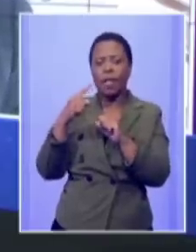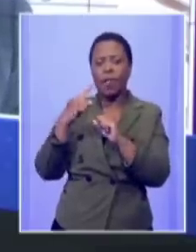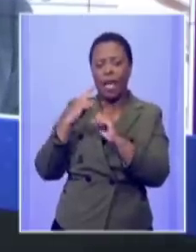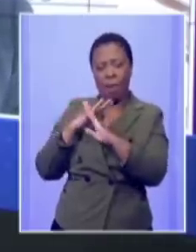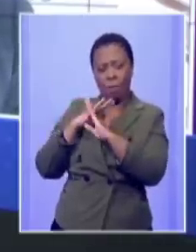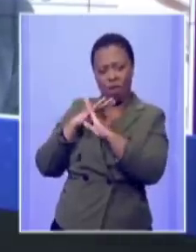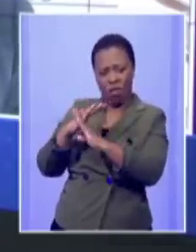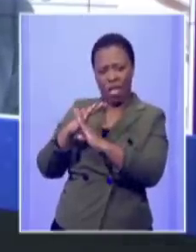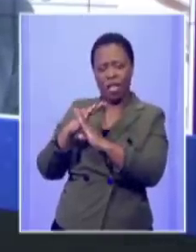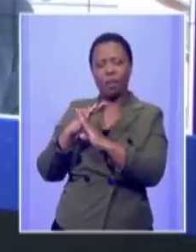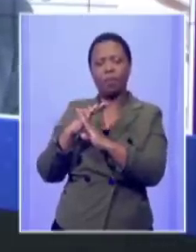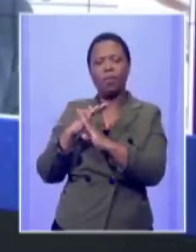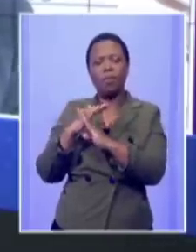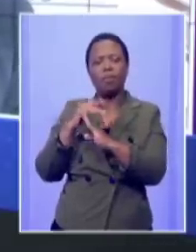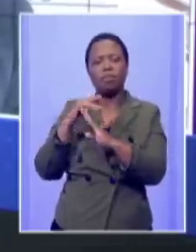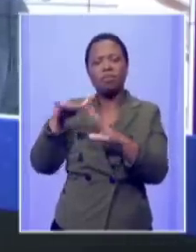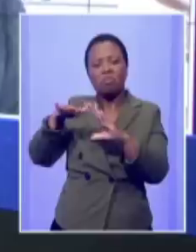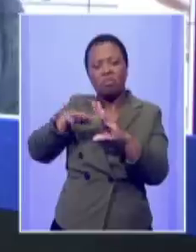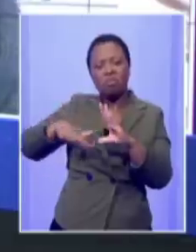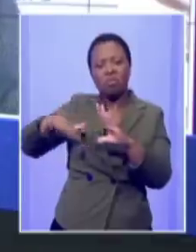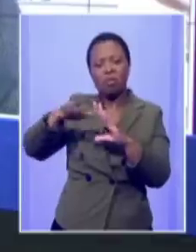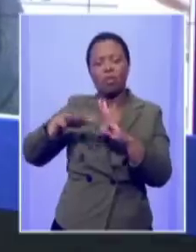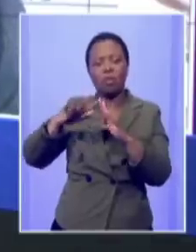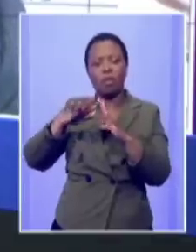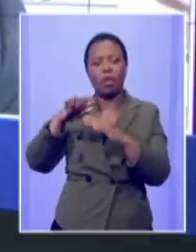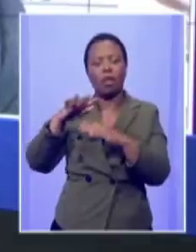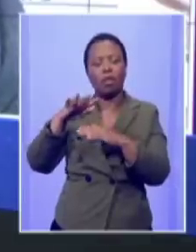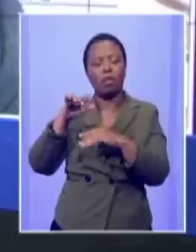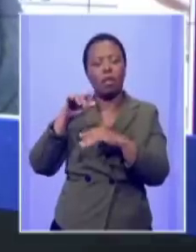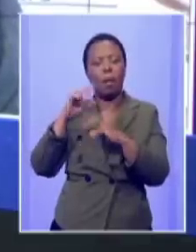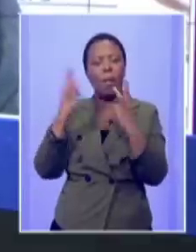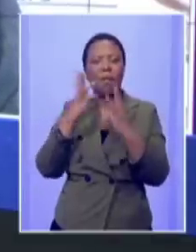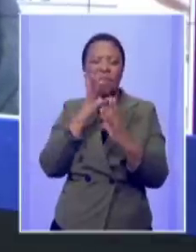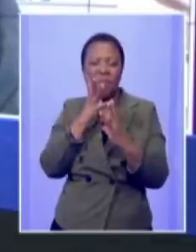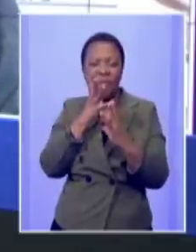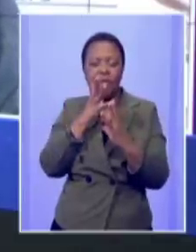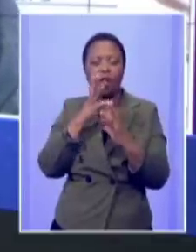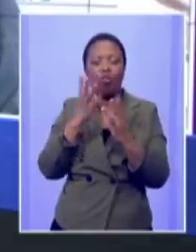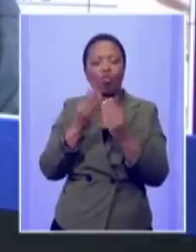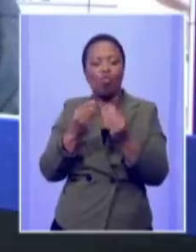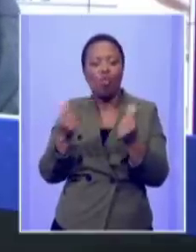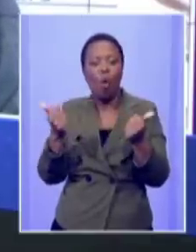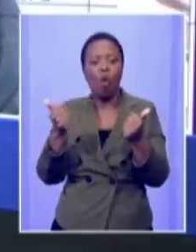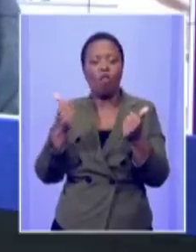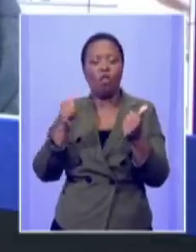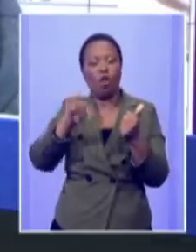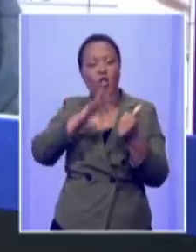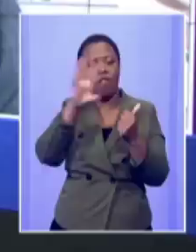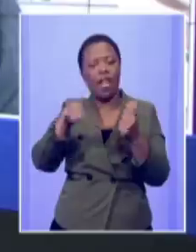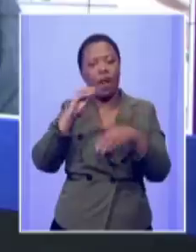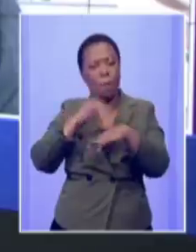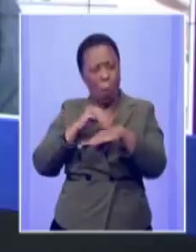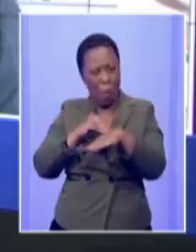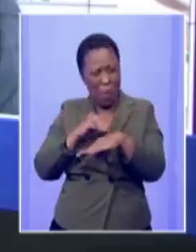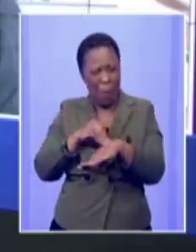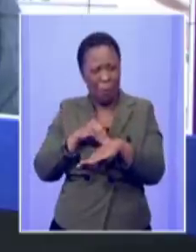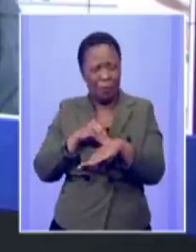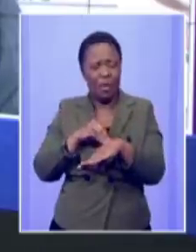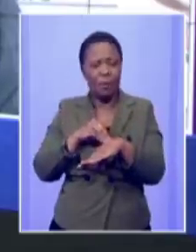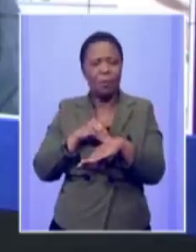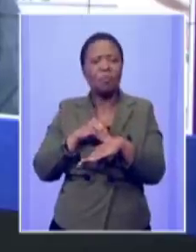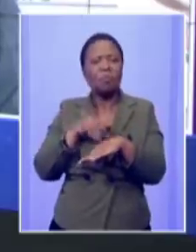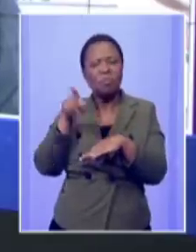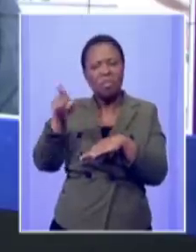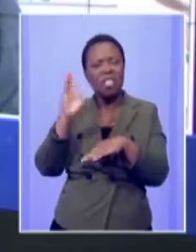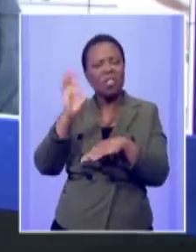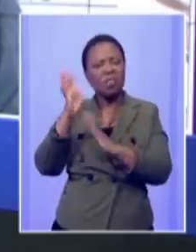process of trying to solve south african problems you also mentioned that they used to be one